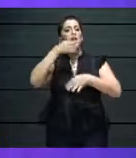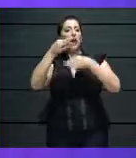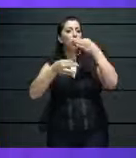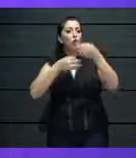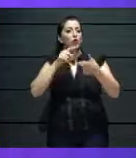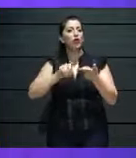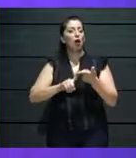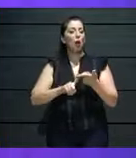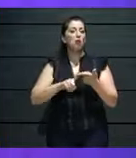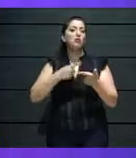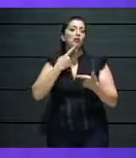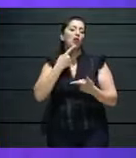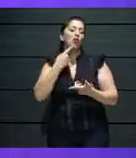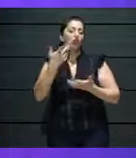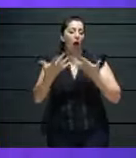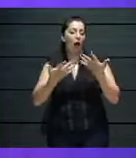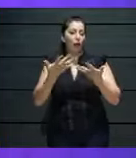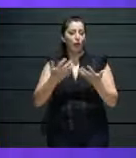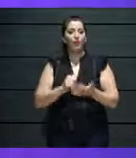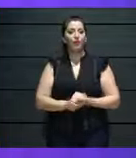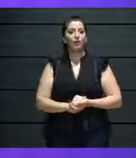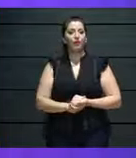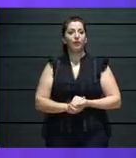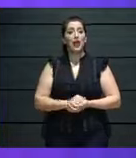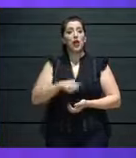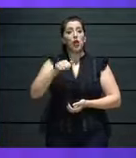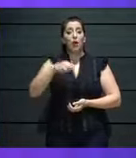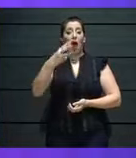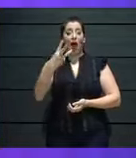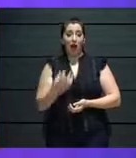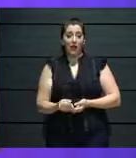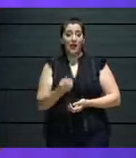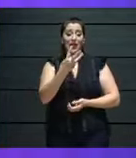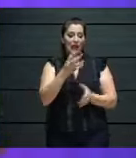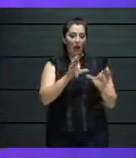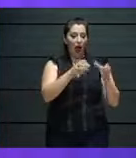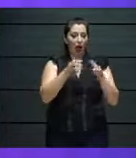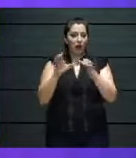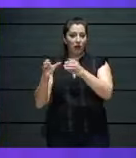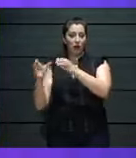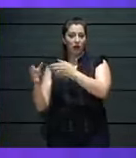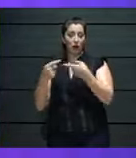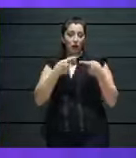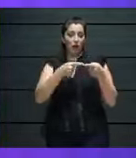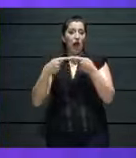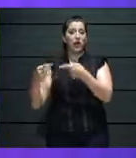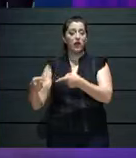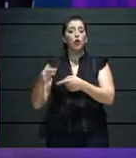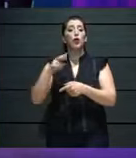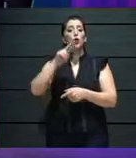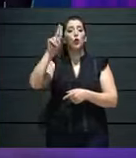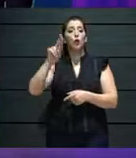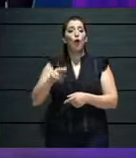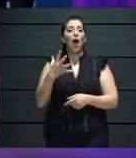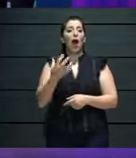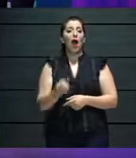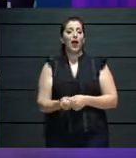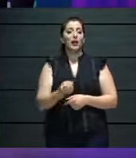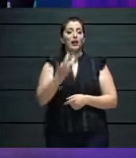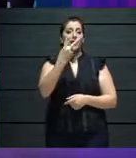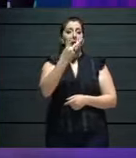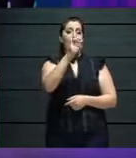have three different speakers and two key speakers who are going to be sharing their experience, their knowledge,